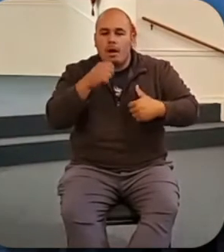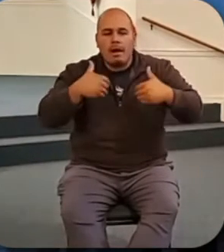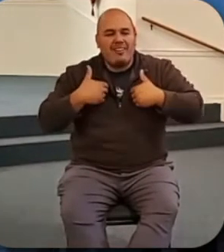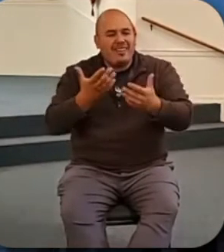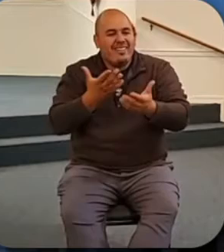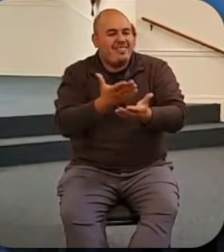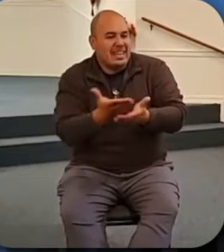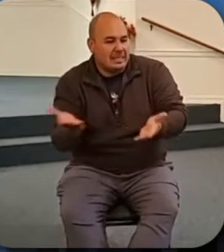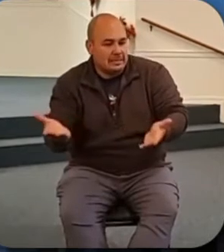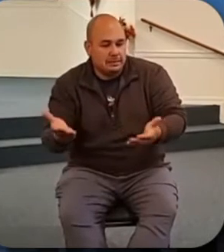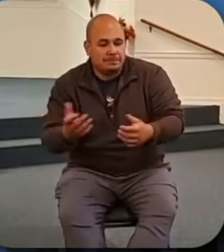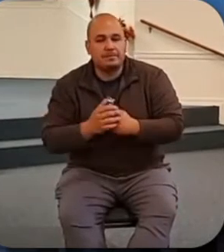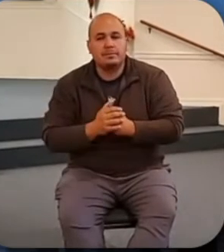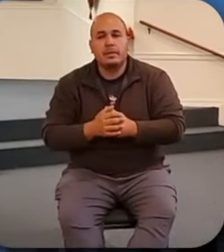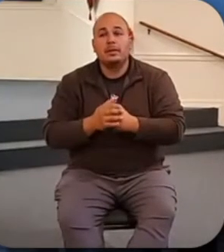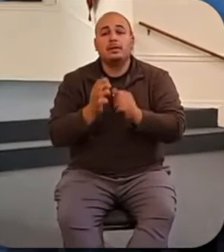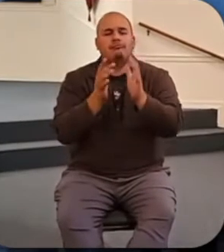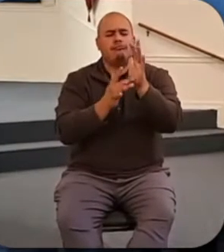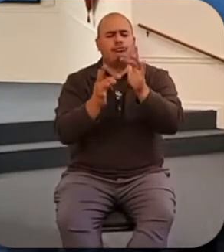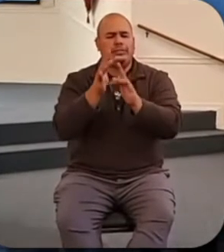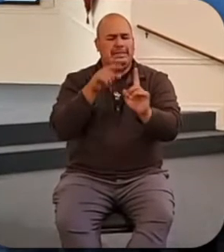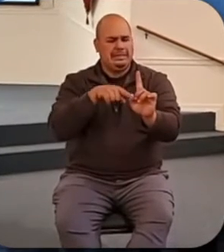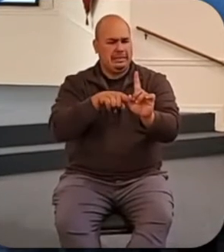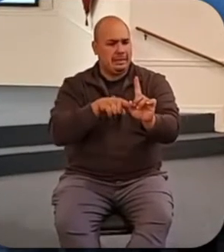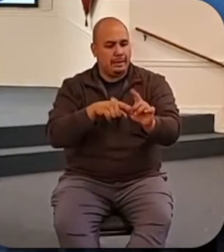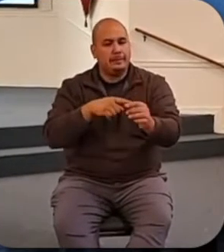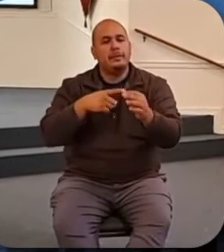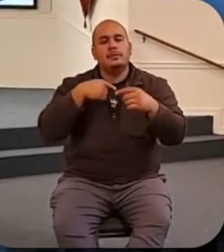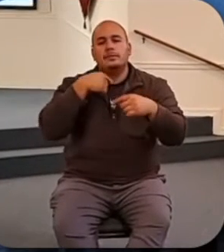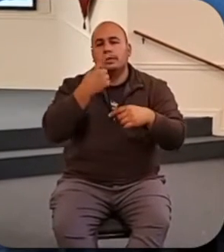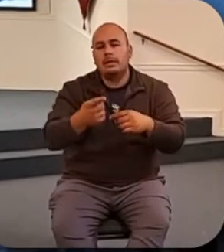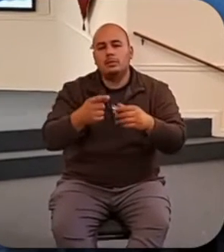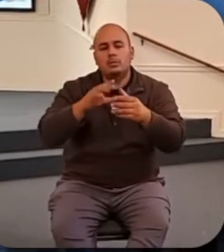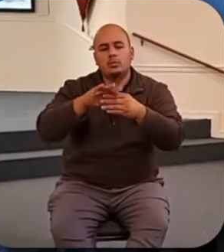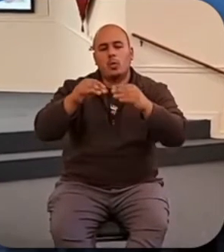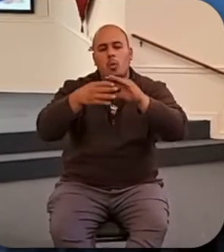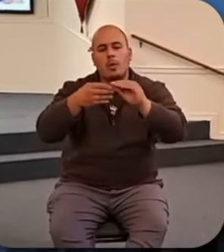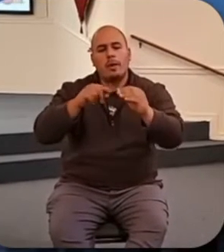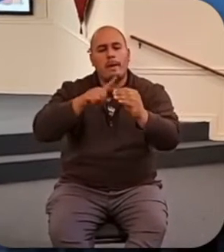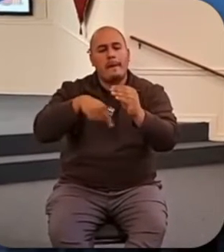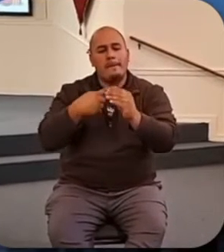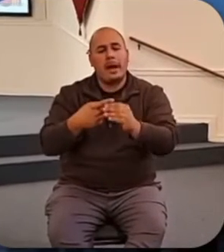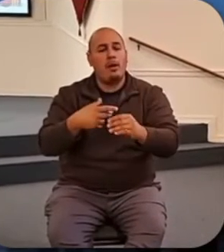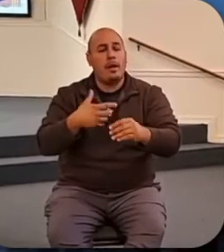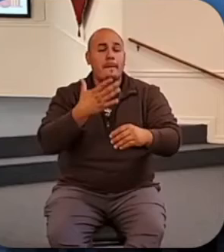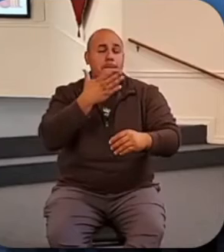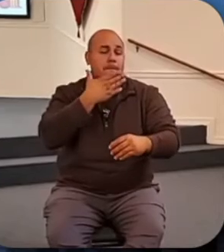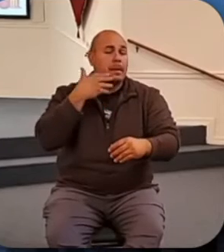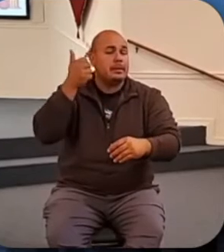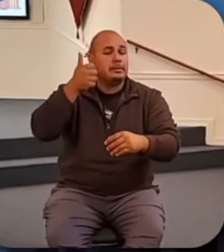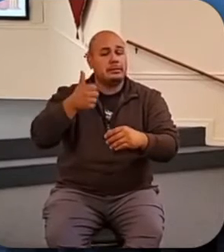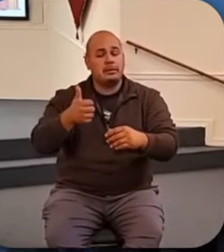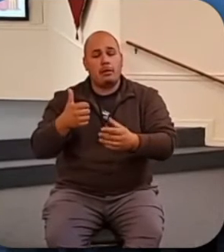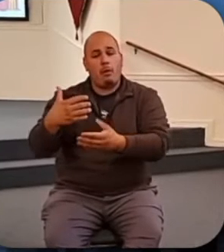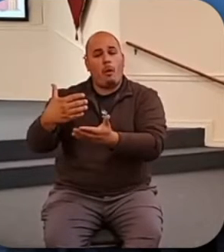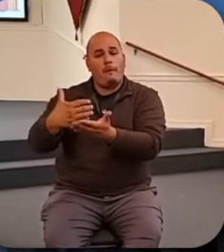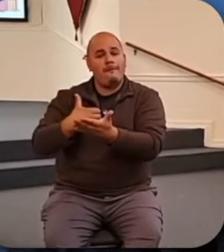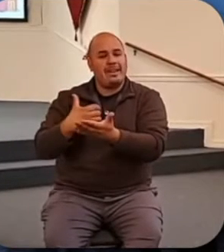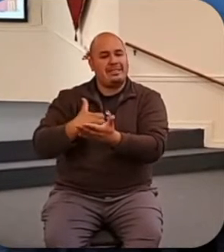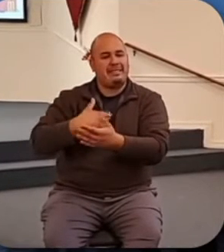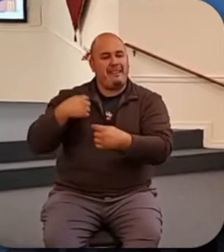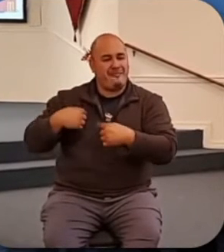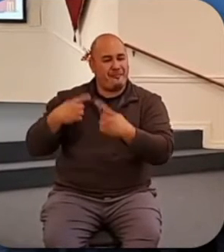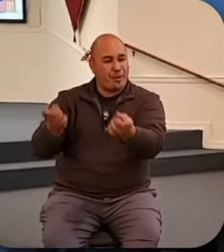story about a farmer who harvested his best crop ever, had to decide what to do with it, and decided to